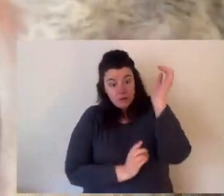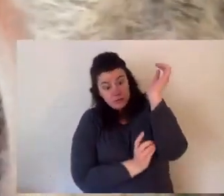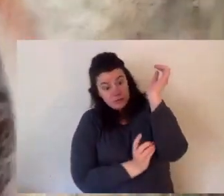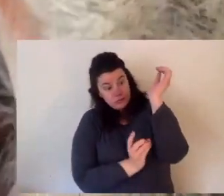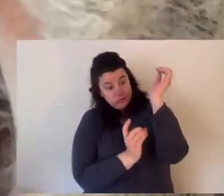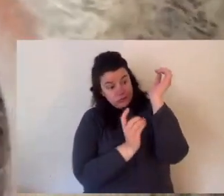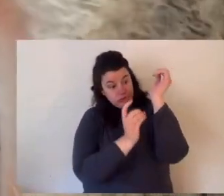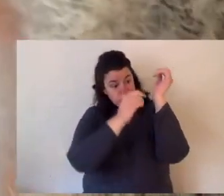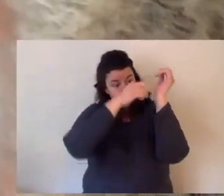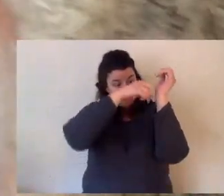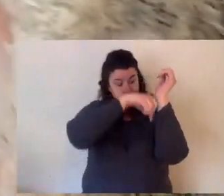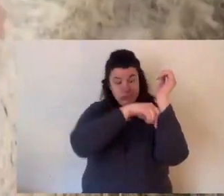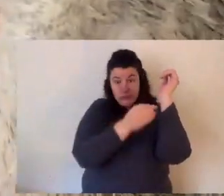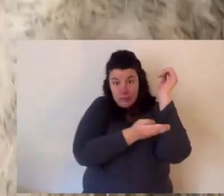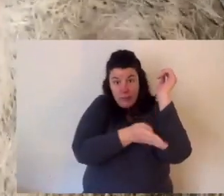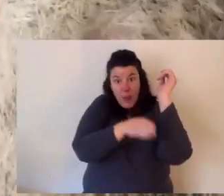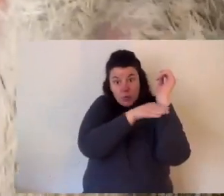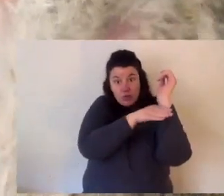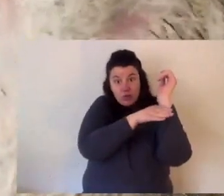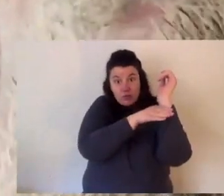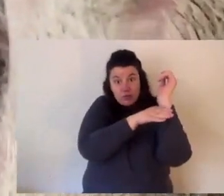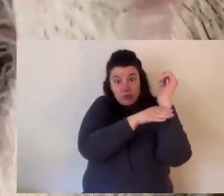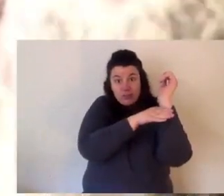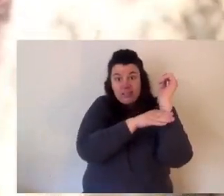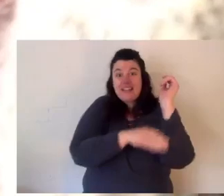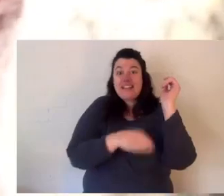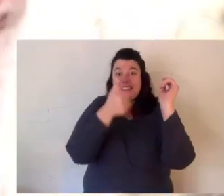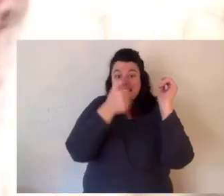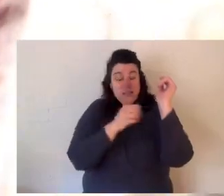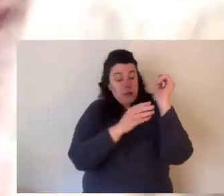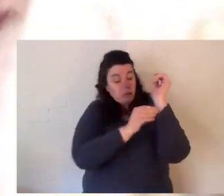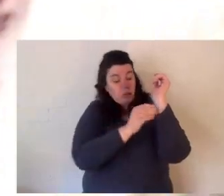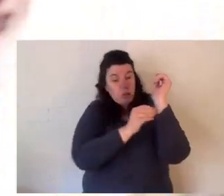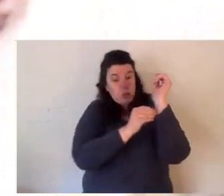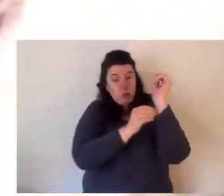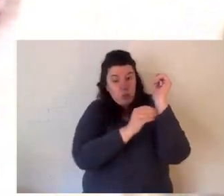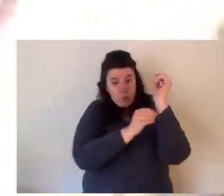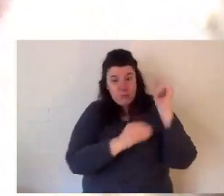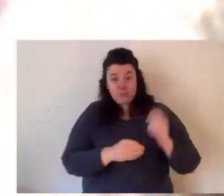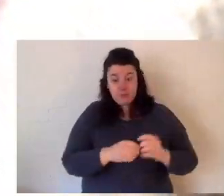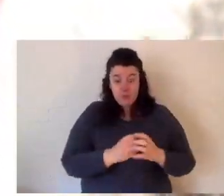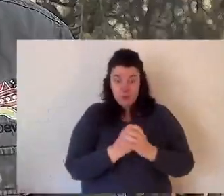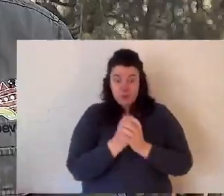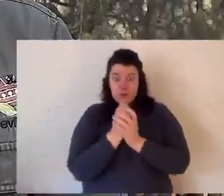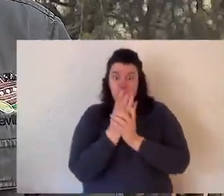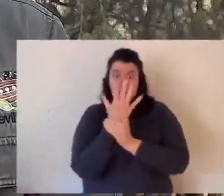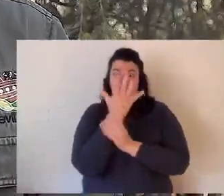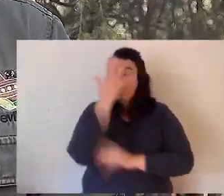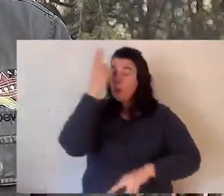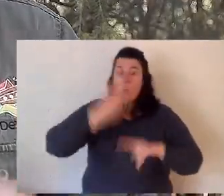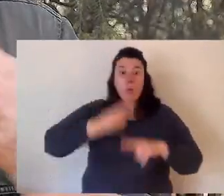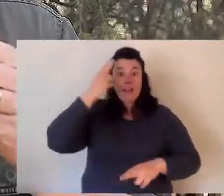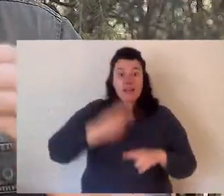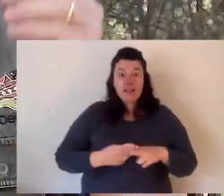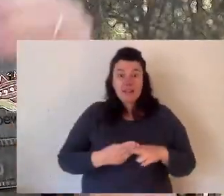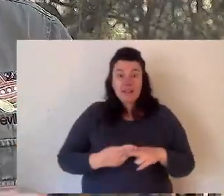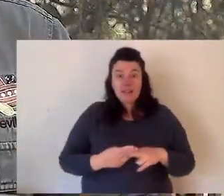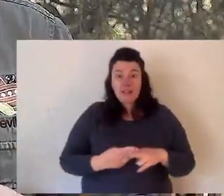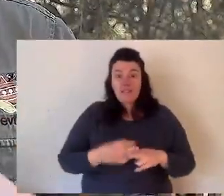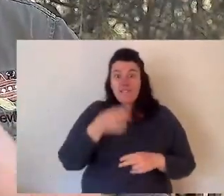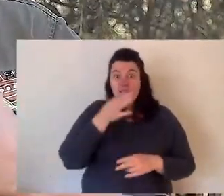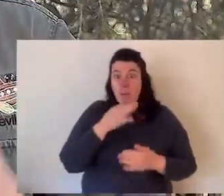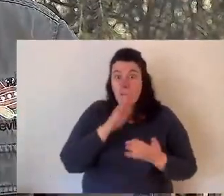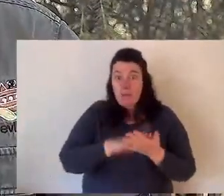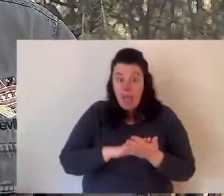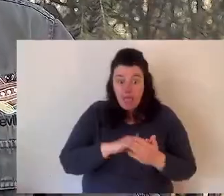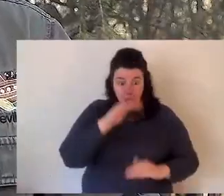mate, the joeys are born, they climb from the cloaca up into the pouch and the first six get onto the teats. Now those joeys grow